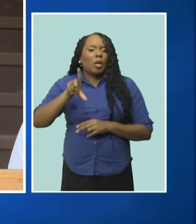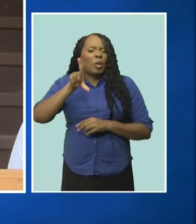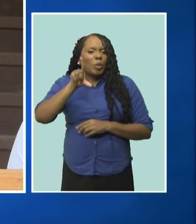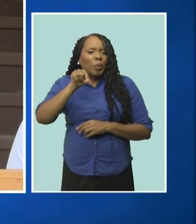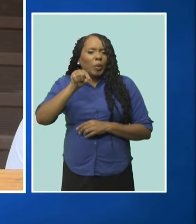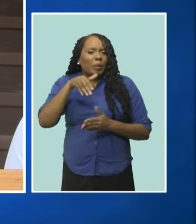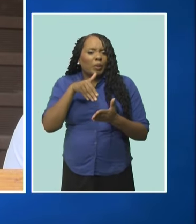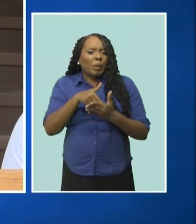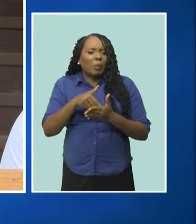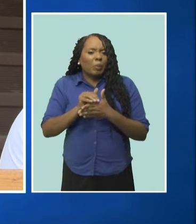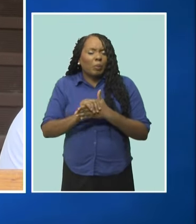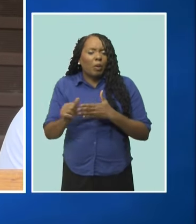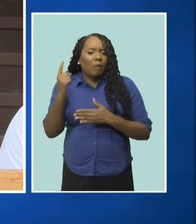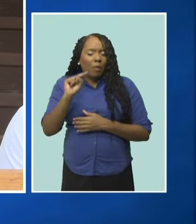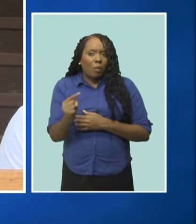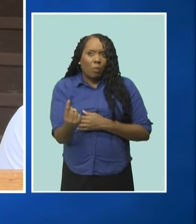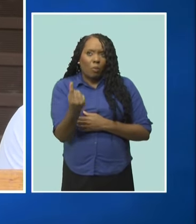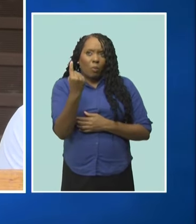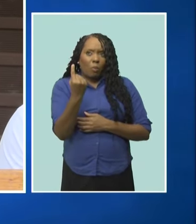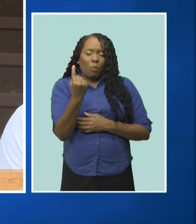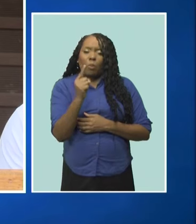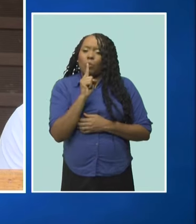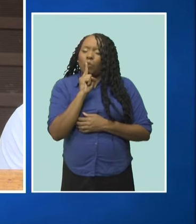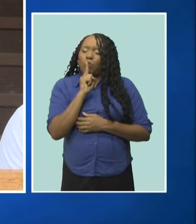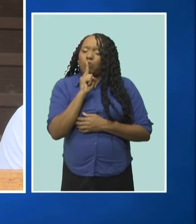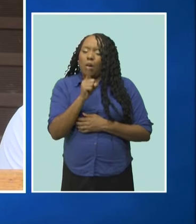container. Yet another externality.